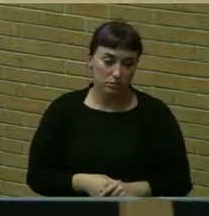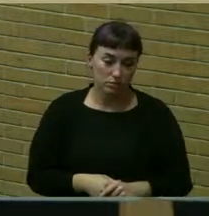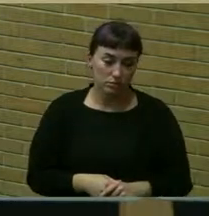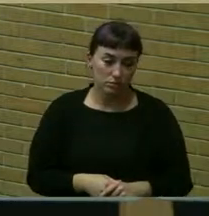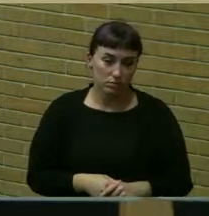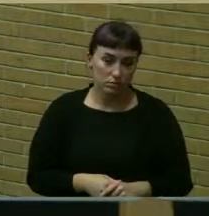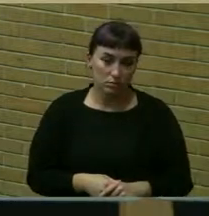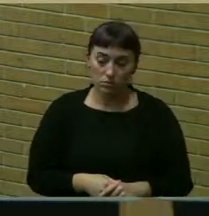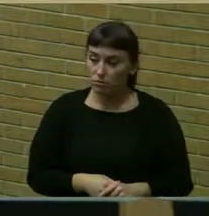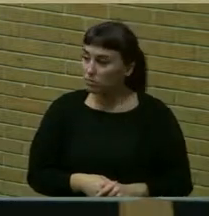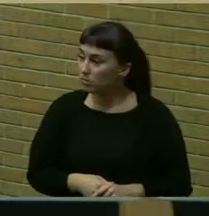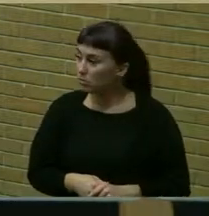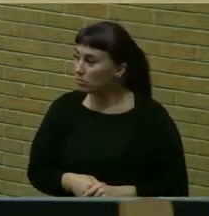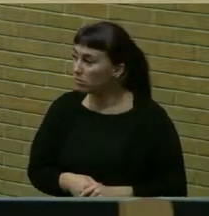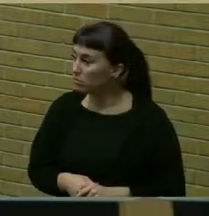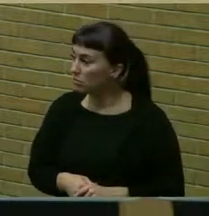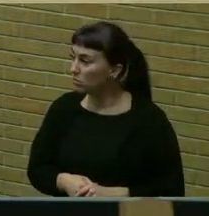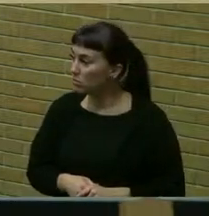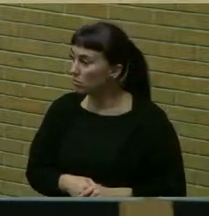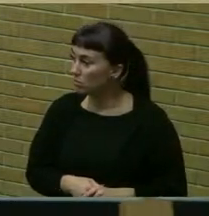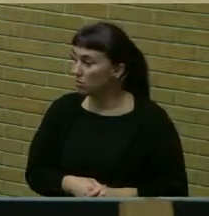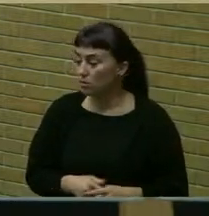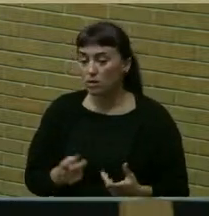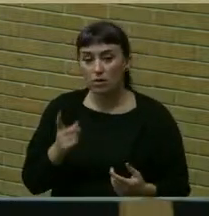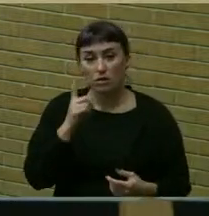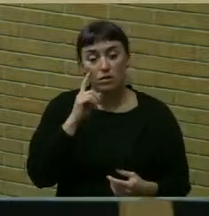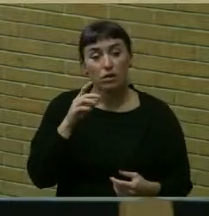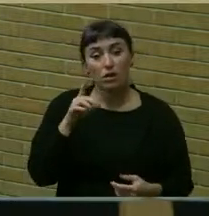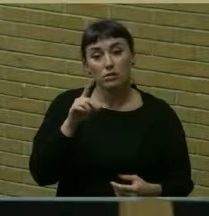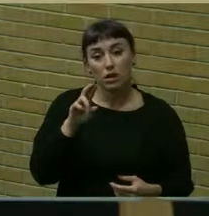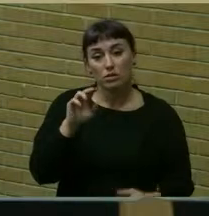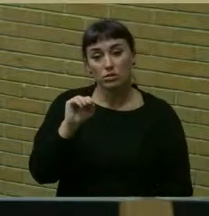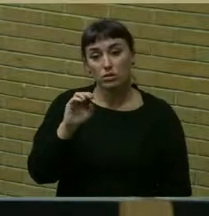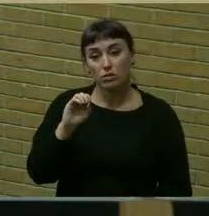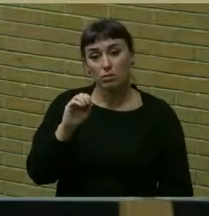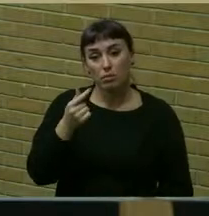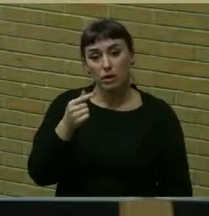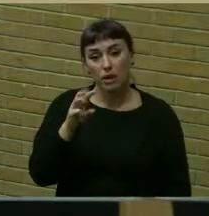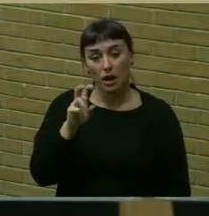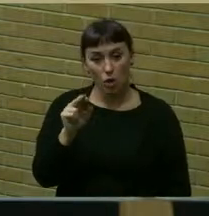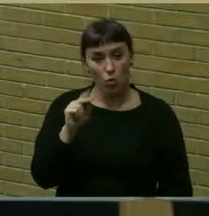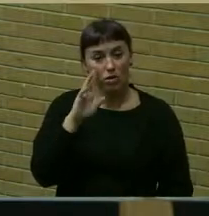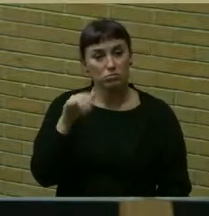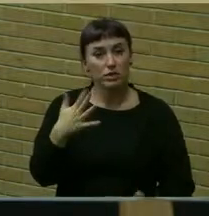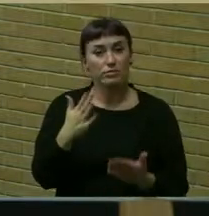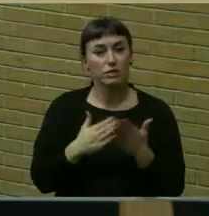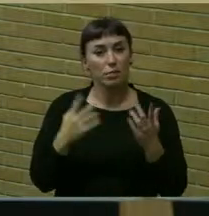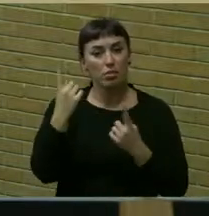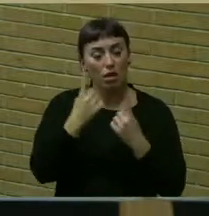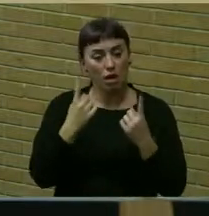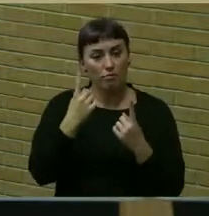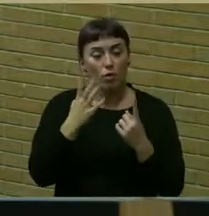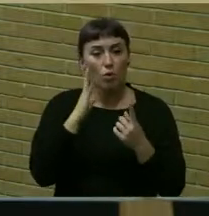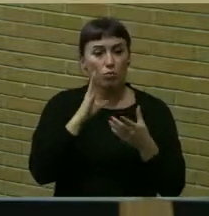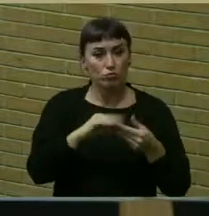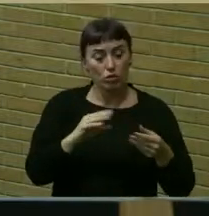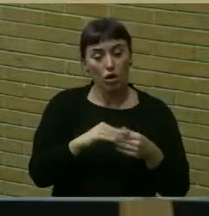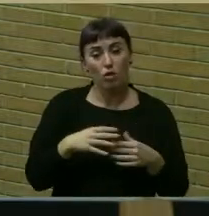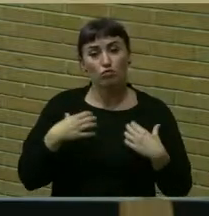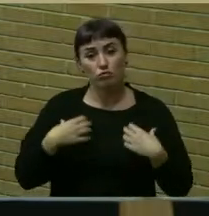to heed the calming words. Dr. McGowan gave some thoughtful remarks. Rabbi Stein